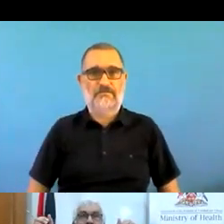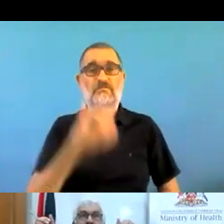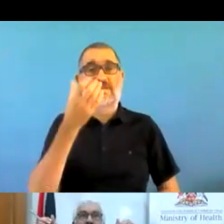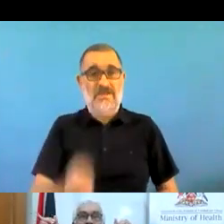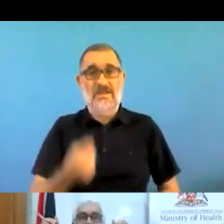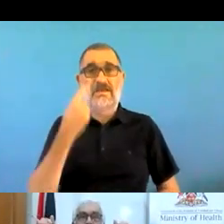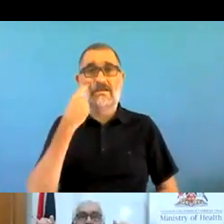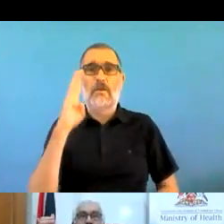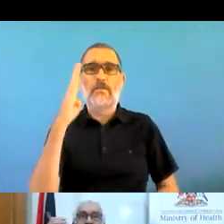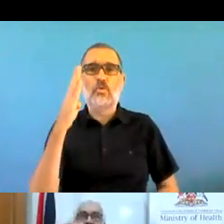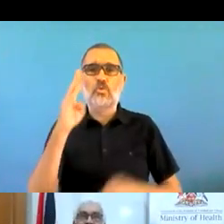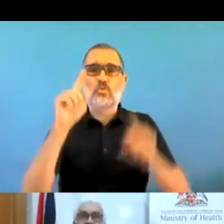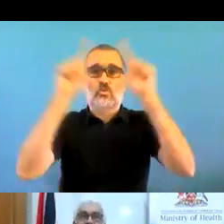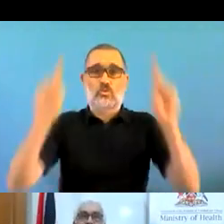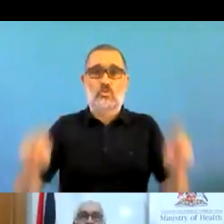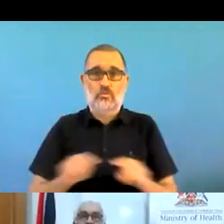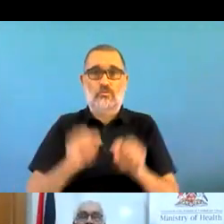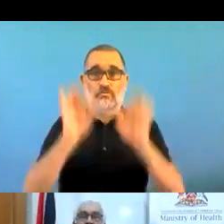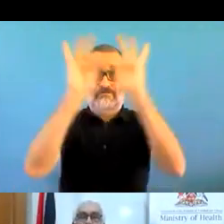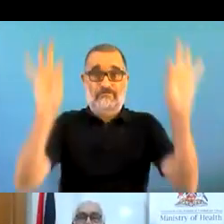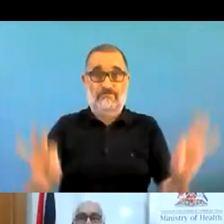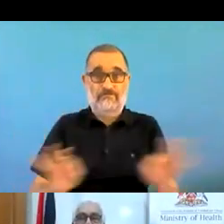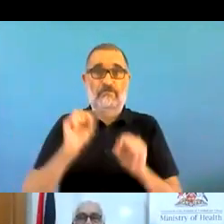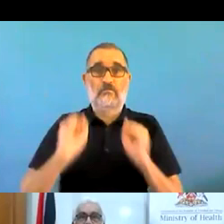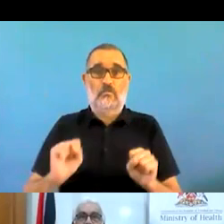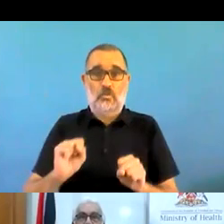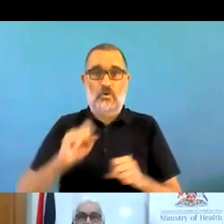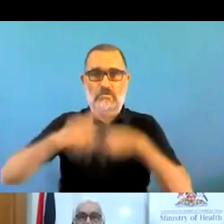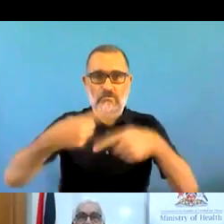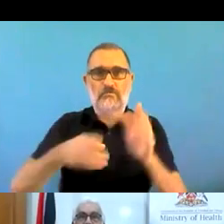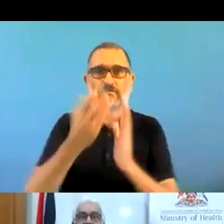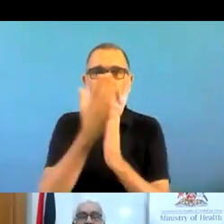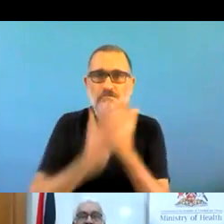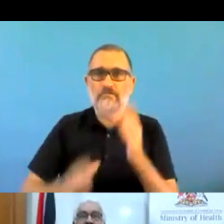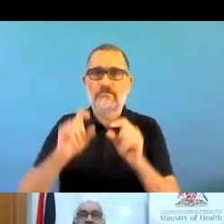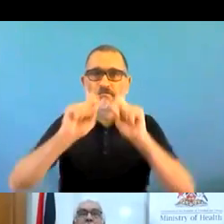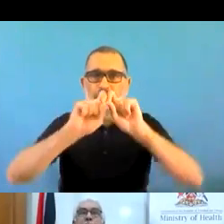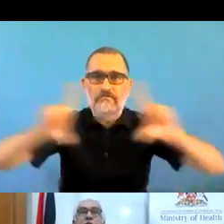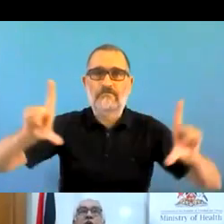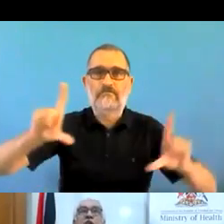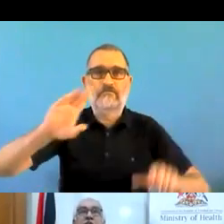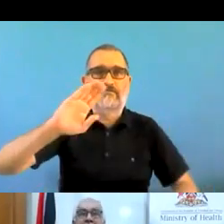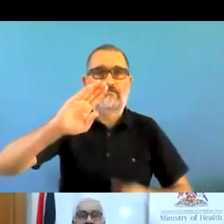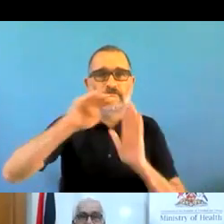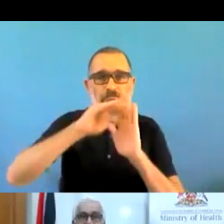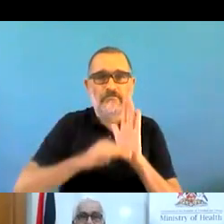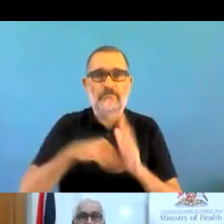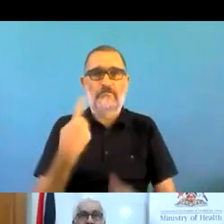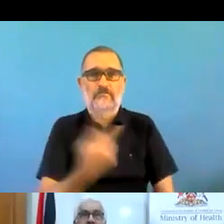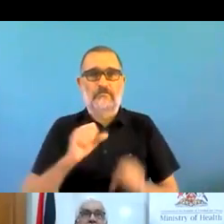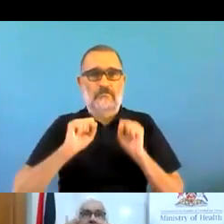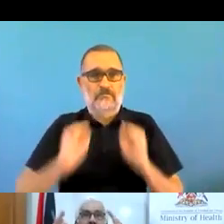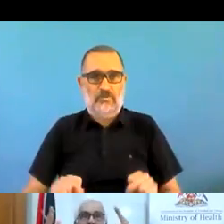are simply what I said before. A plan is useless if it cannot be operationalized.